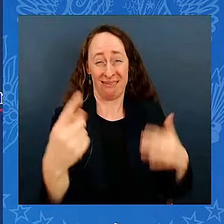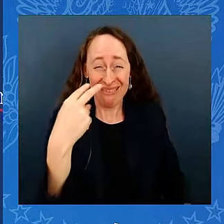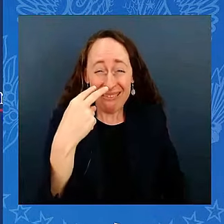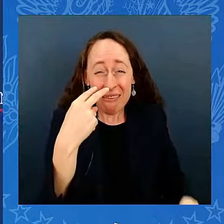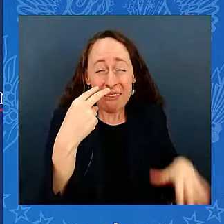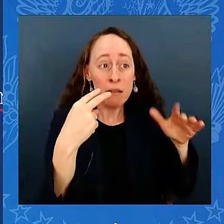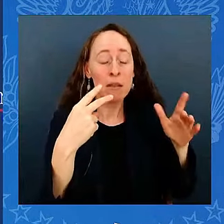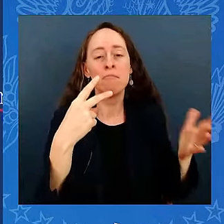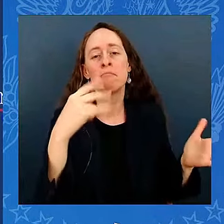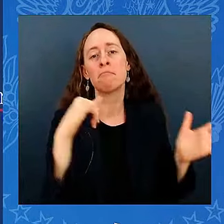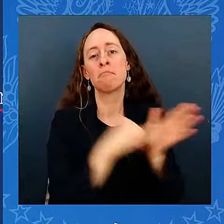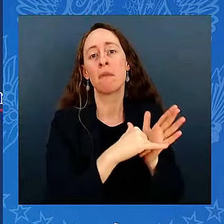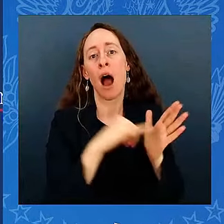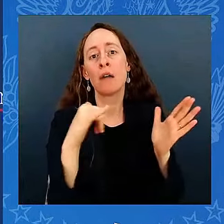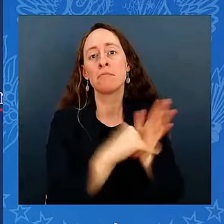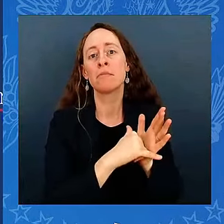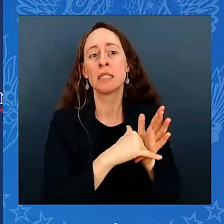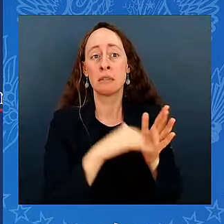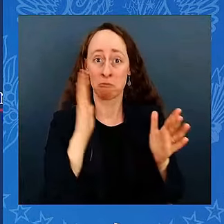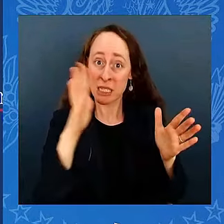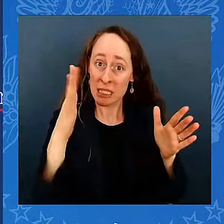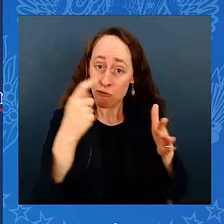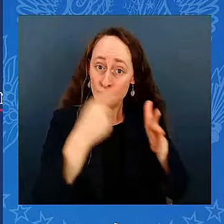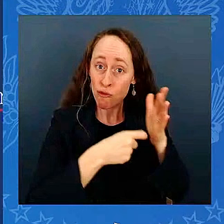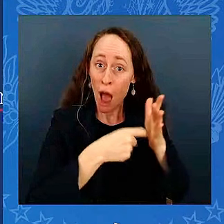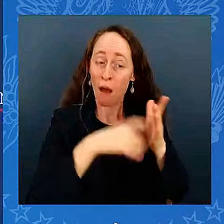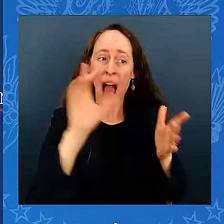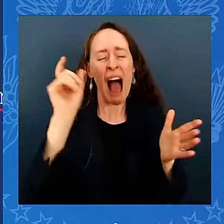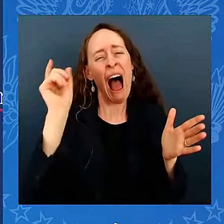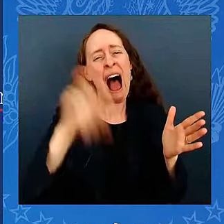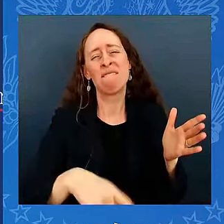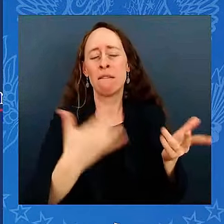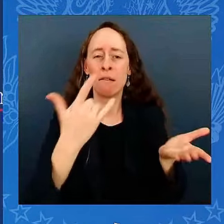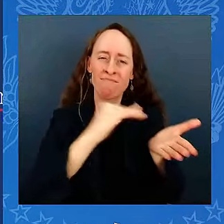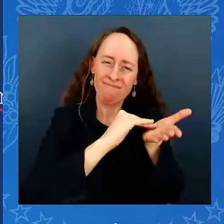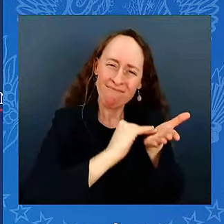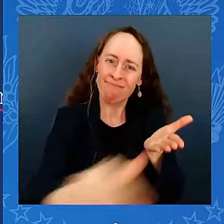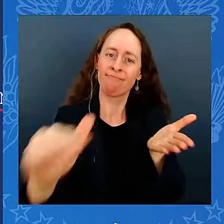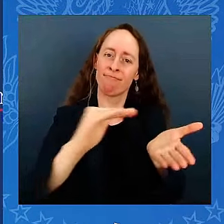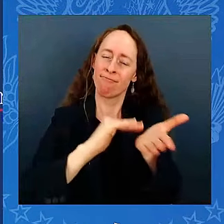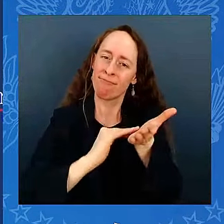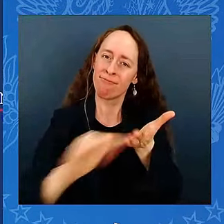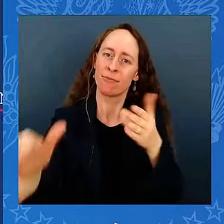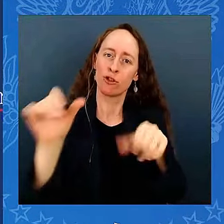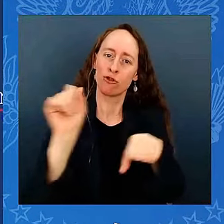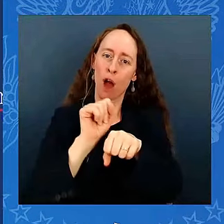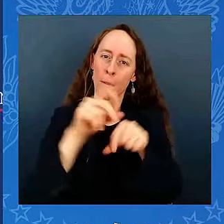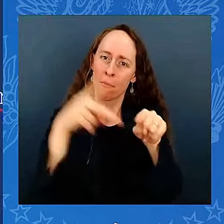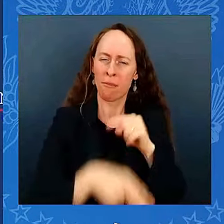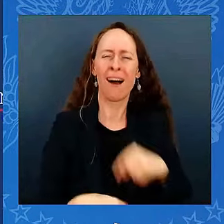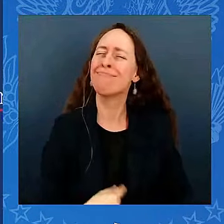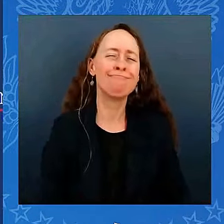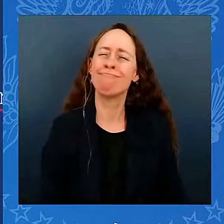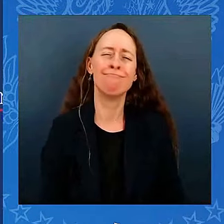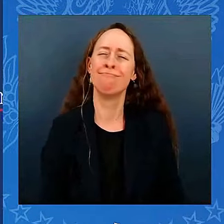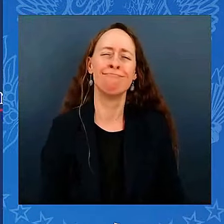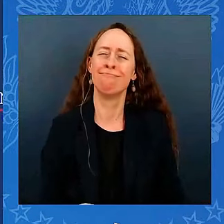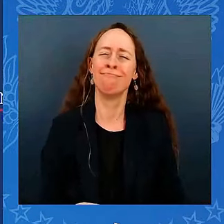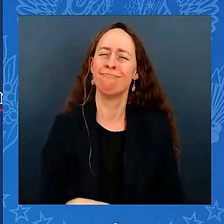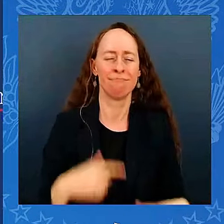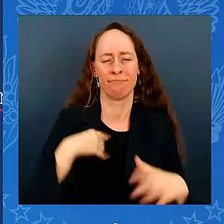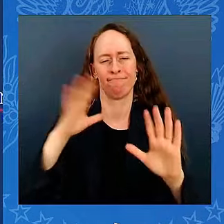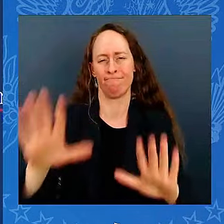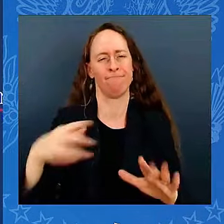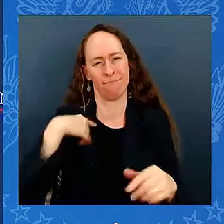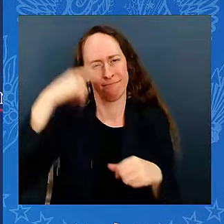took action to rescue the economy, we got relief to families who needed it. Some experts predicted that people would have — that